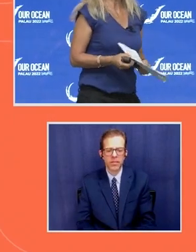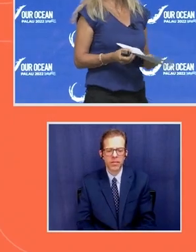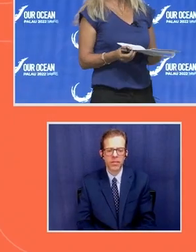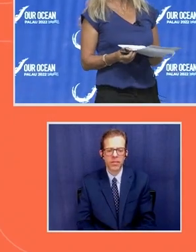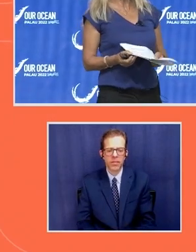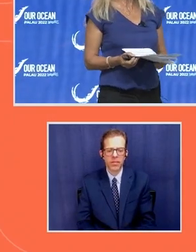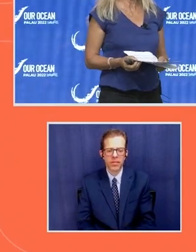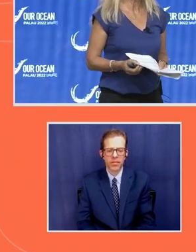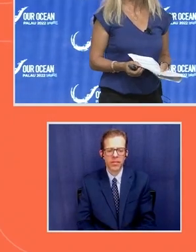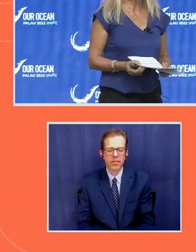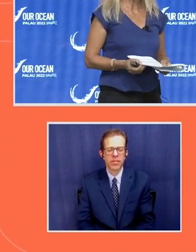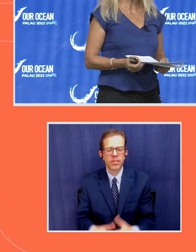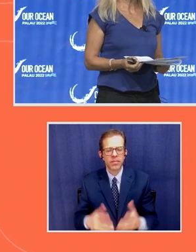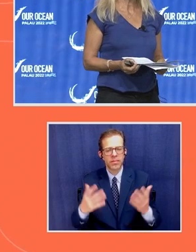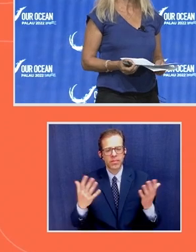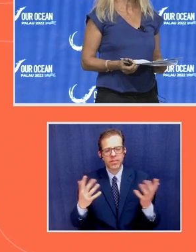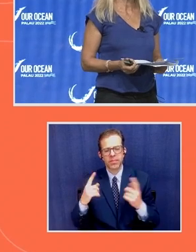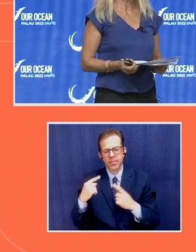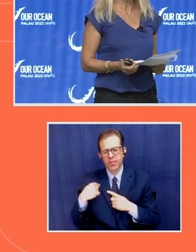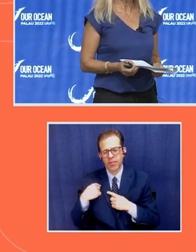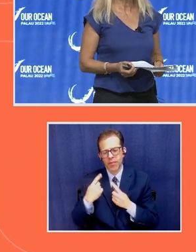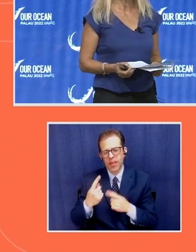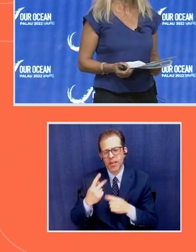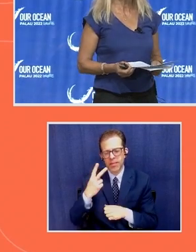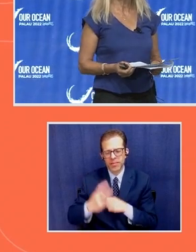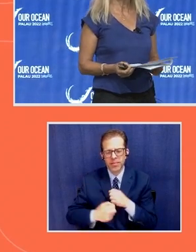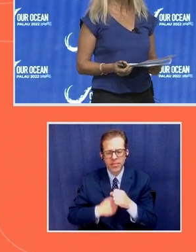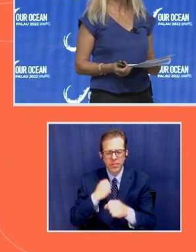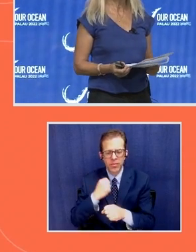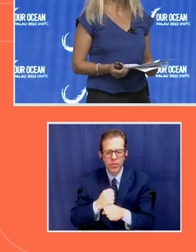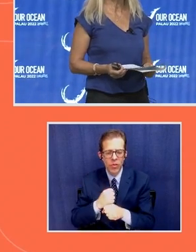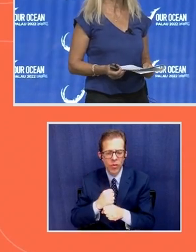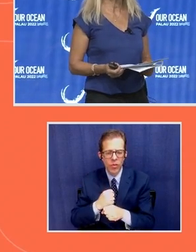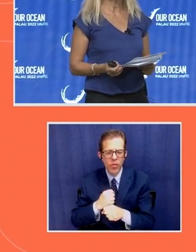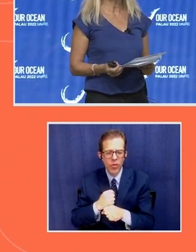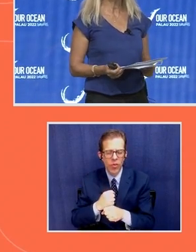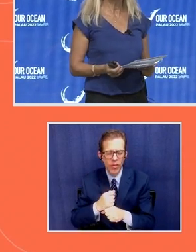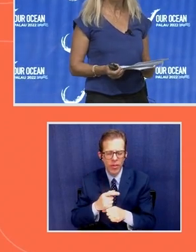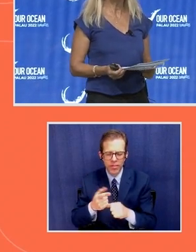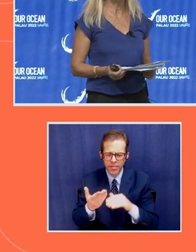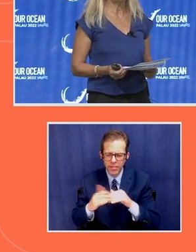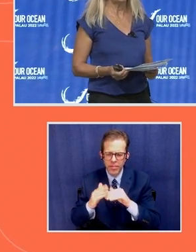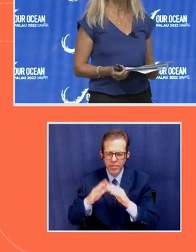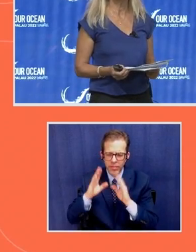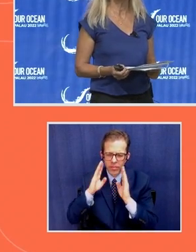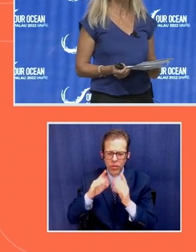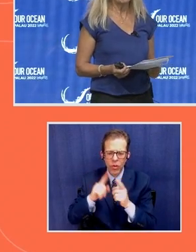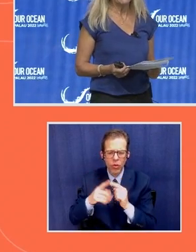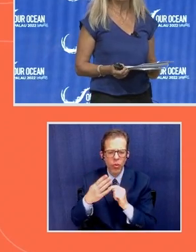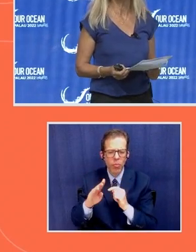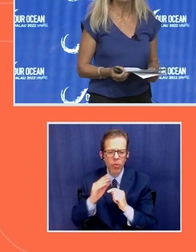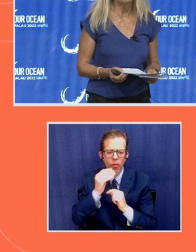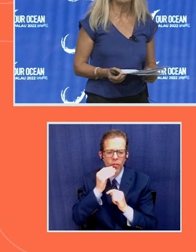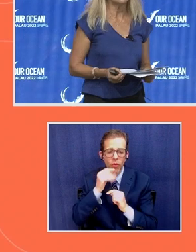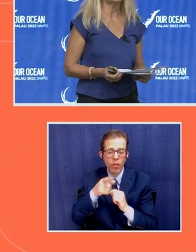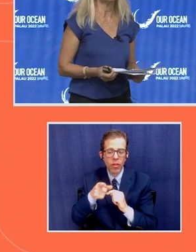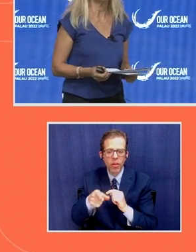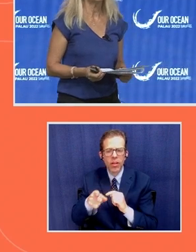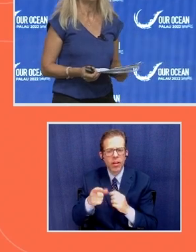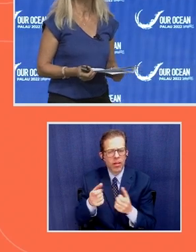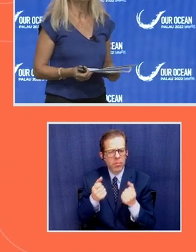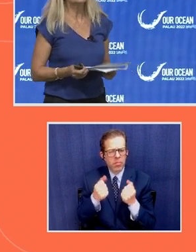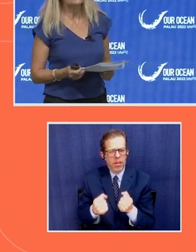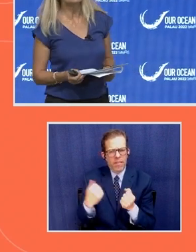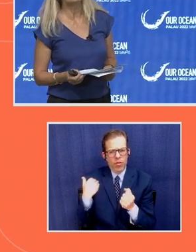So, over the past two years, growing attention to blue foods has been a powerful reminder for all of